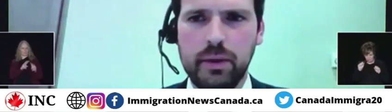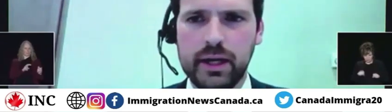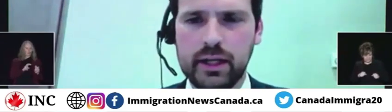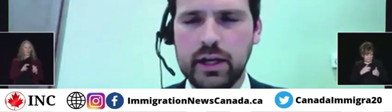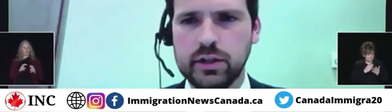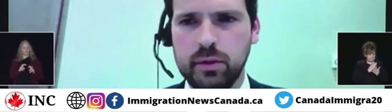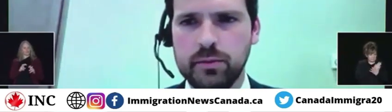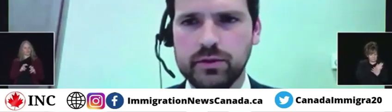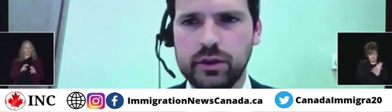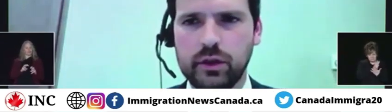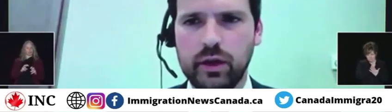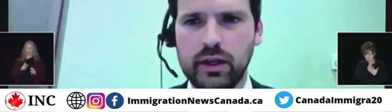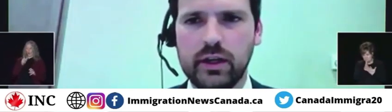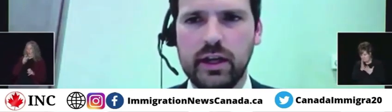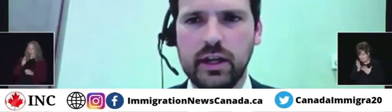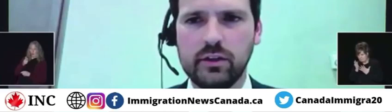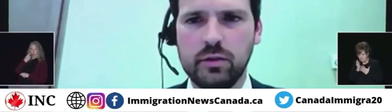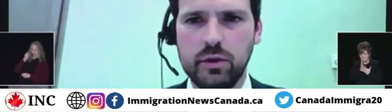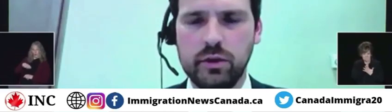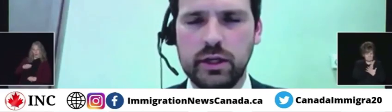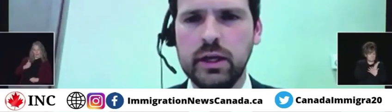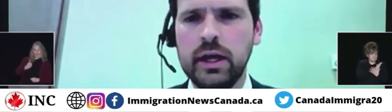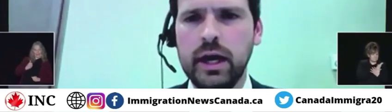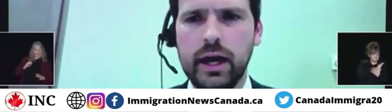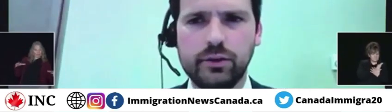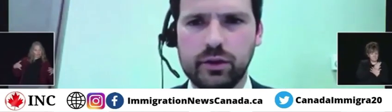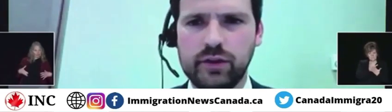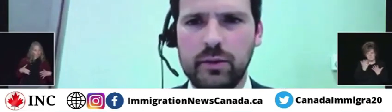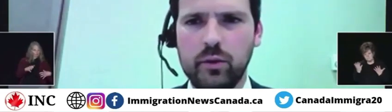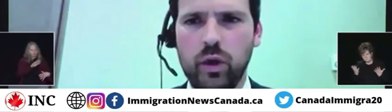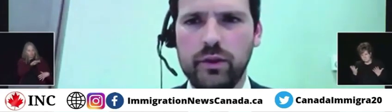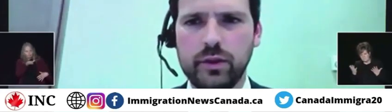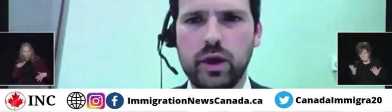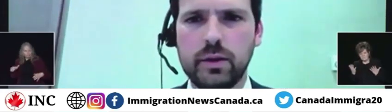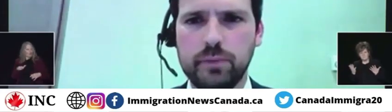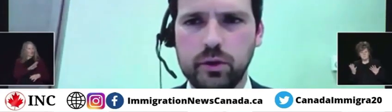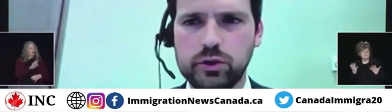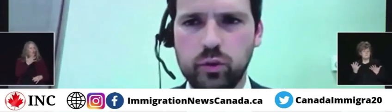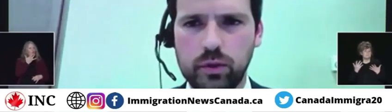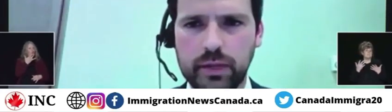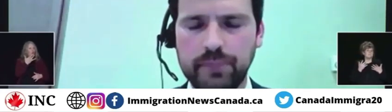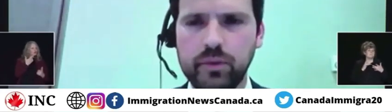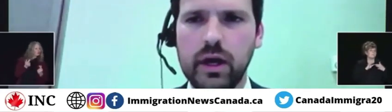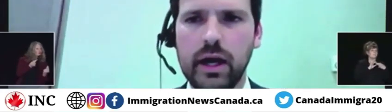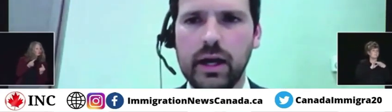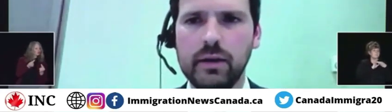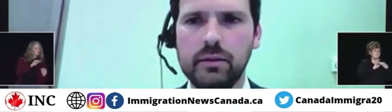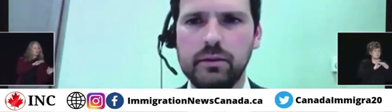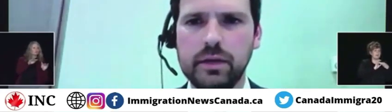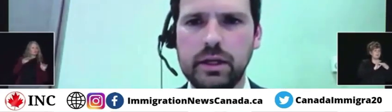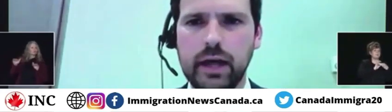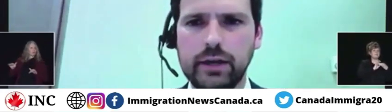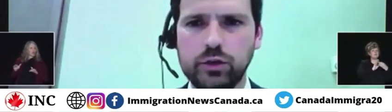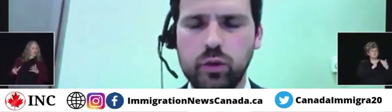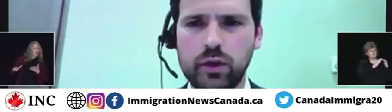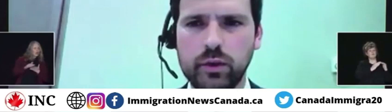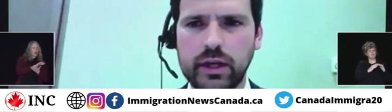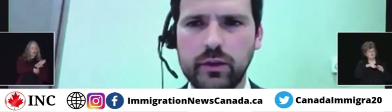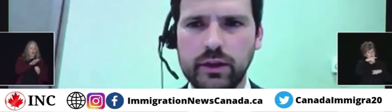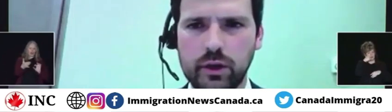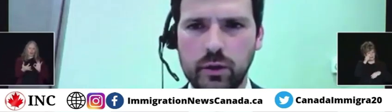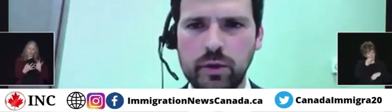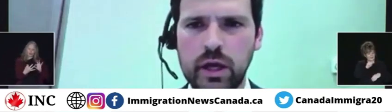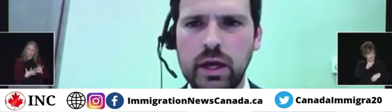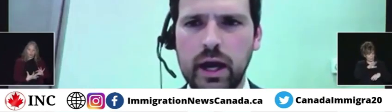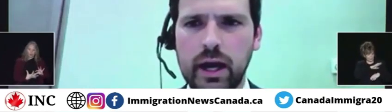by engaging members of the Ukrainian-Canadian community to examine what the right approach will be. I do want to